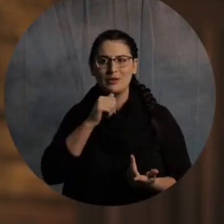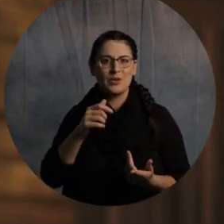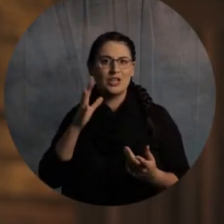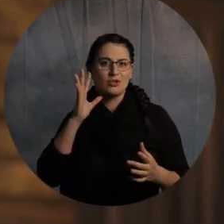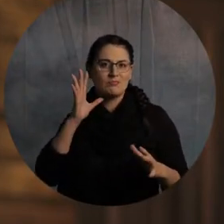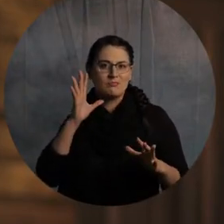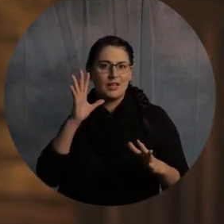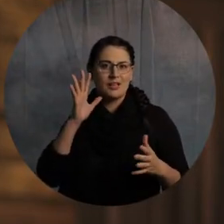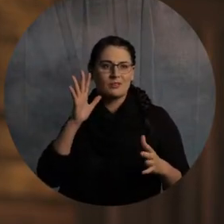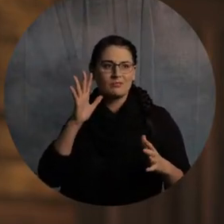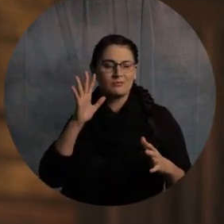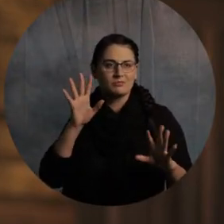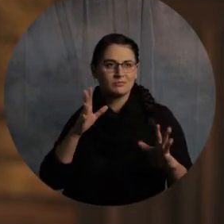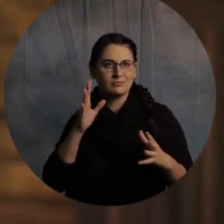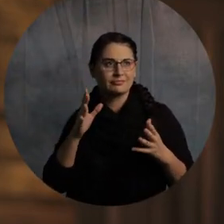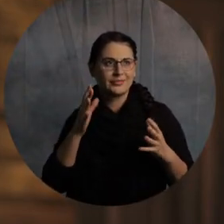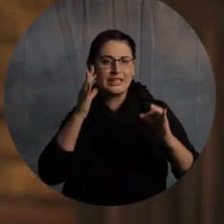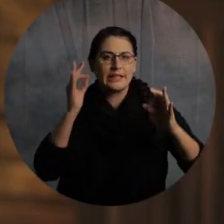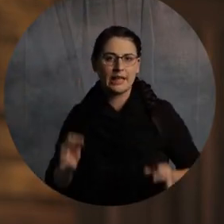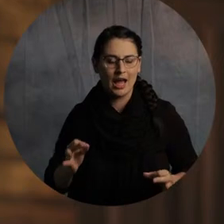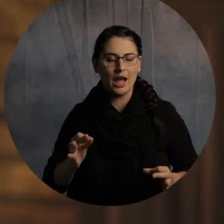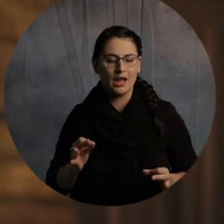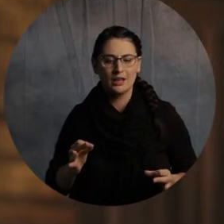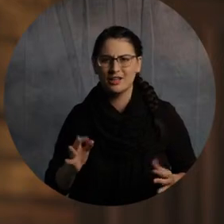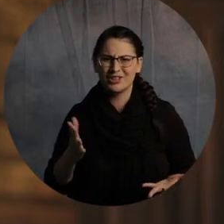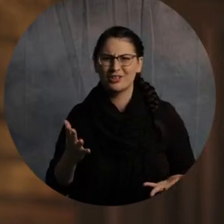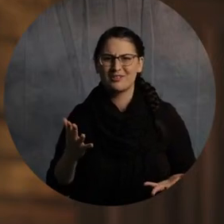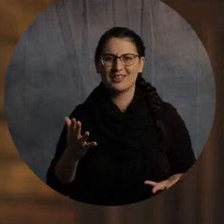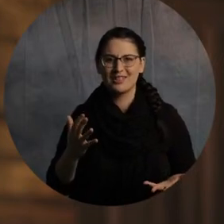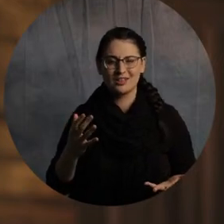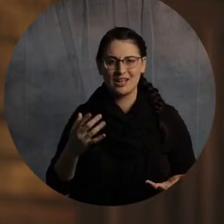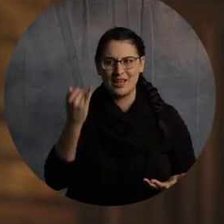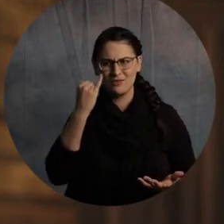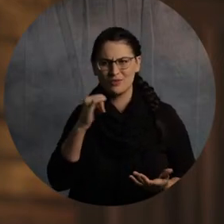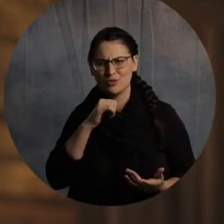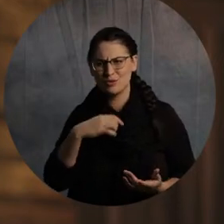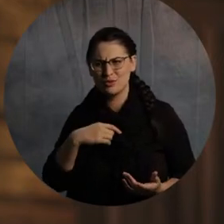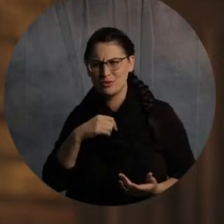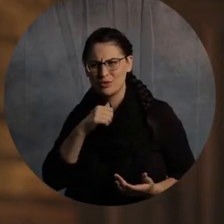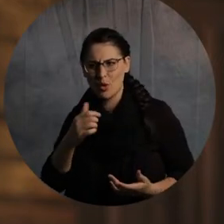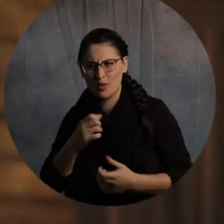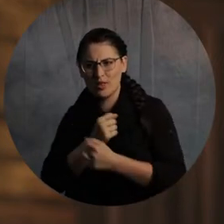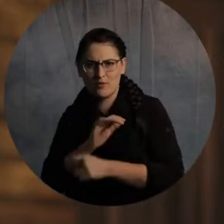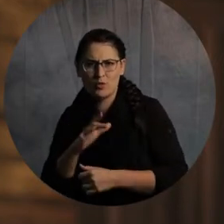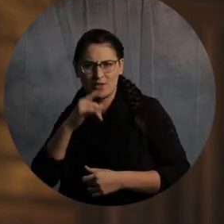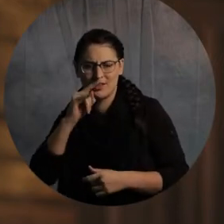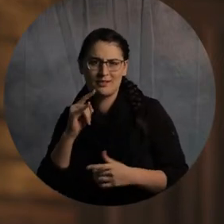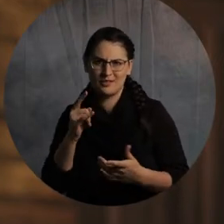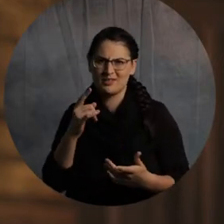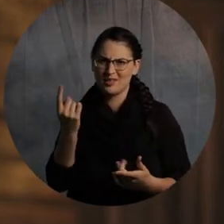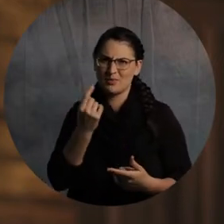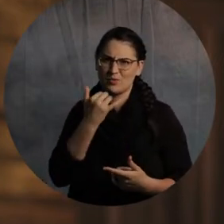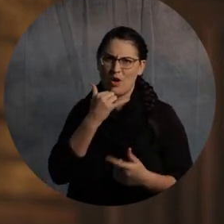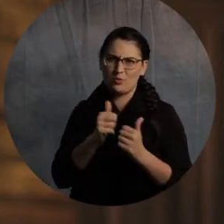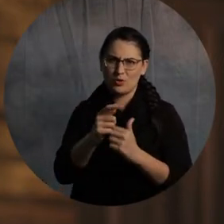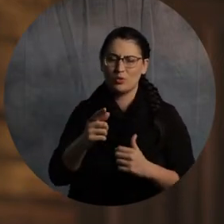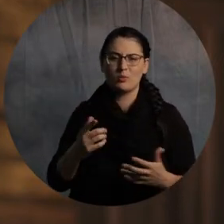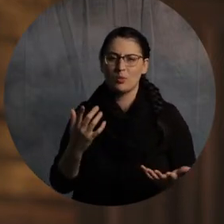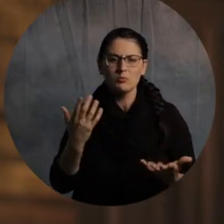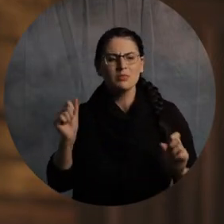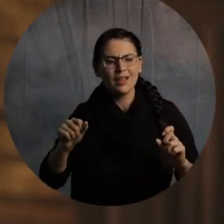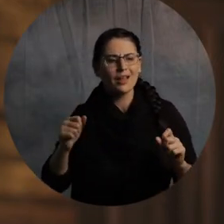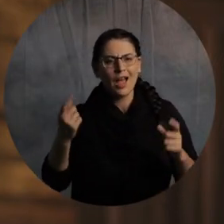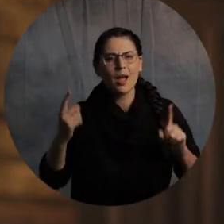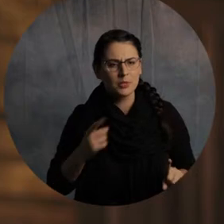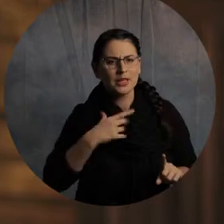They're your kids. Like you're just, there's something wrong with you if don't love your kids. Now we all get mad at them, but there's something